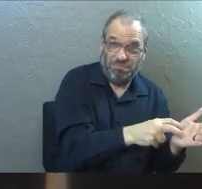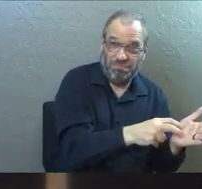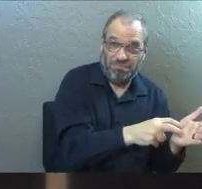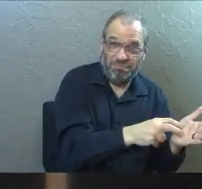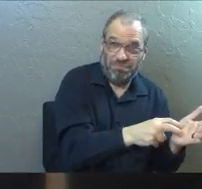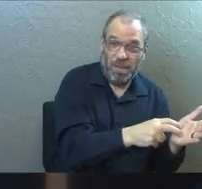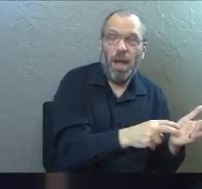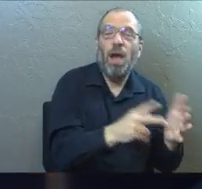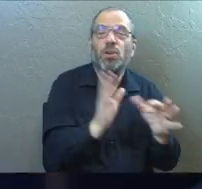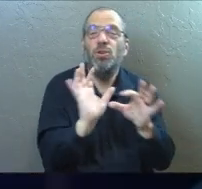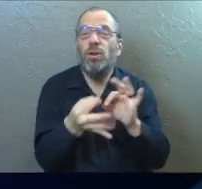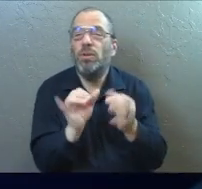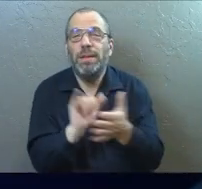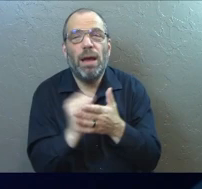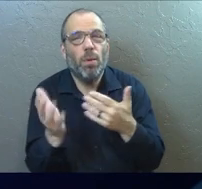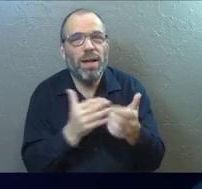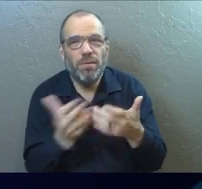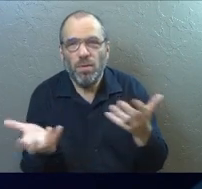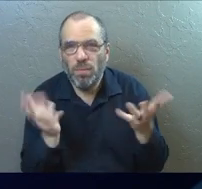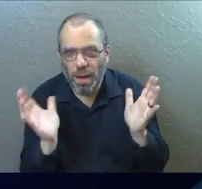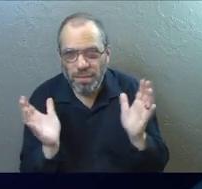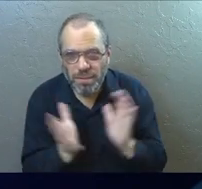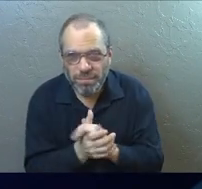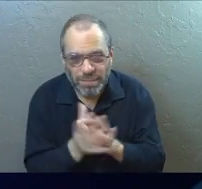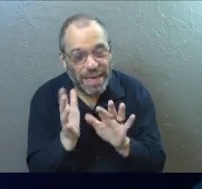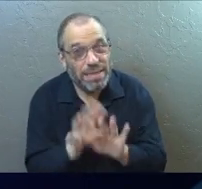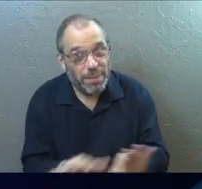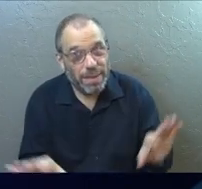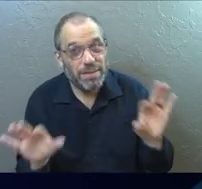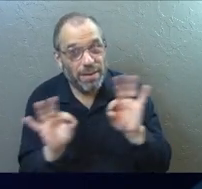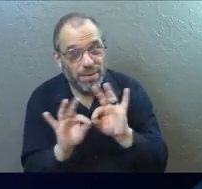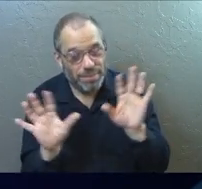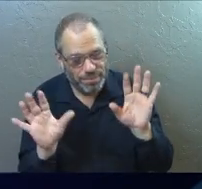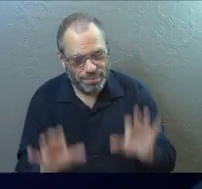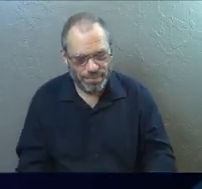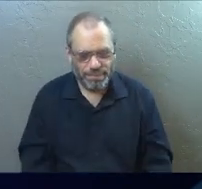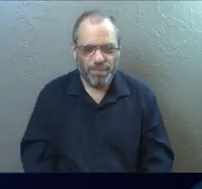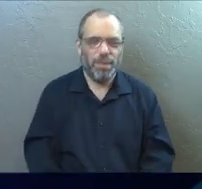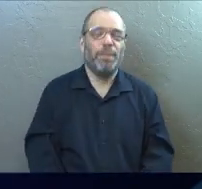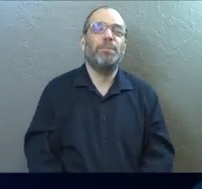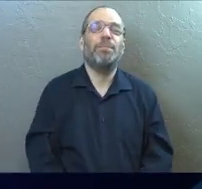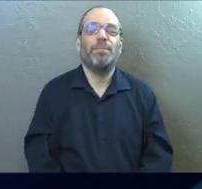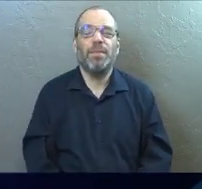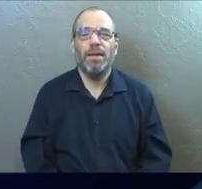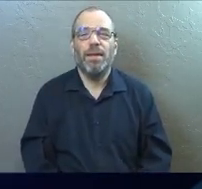Make out of that whatever you want to make. It's a big deal. Okay.